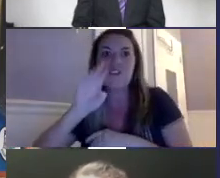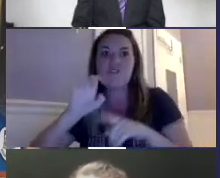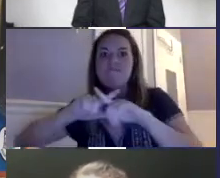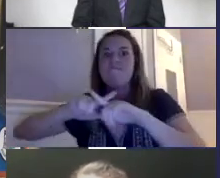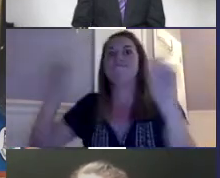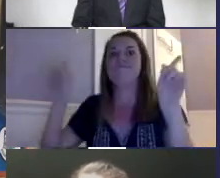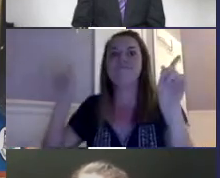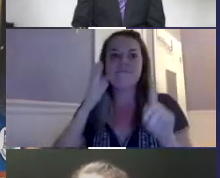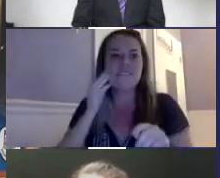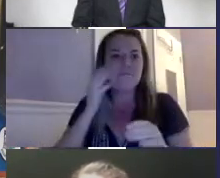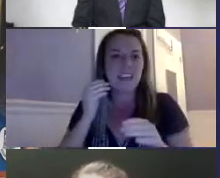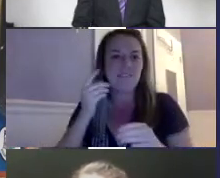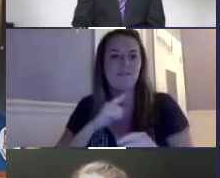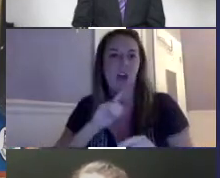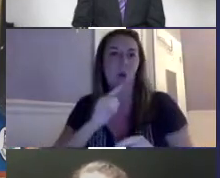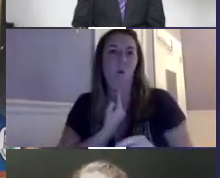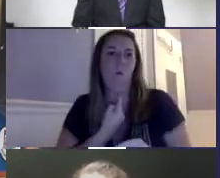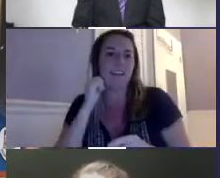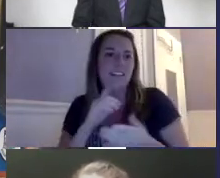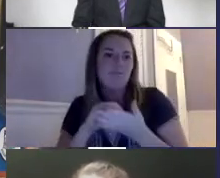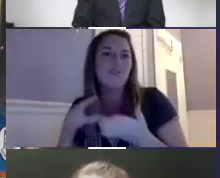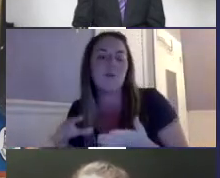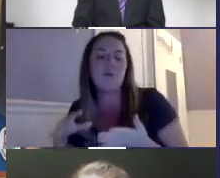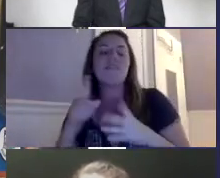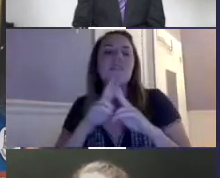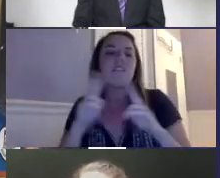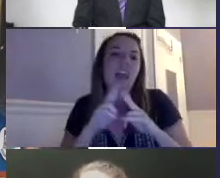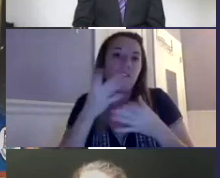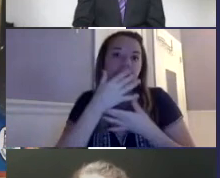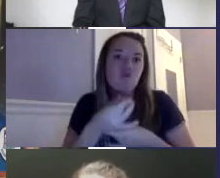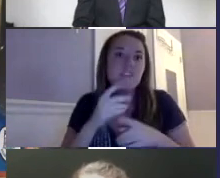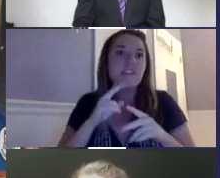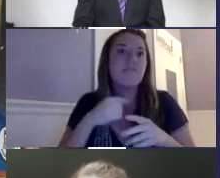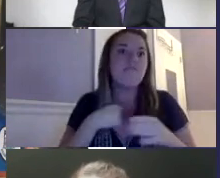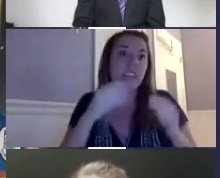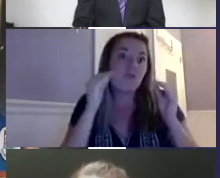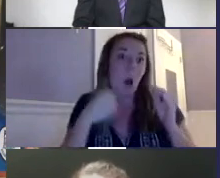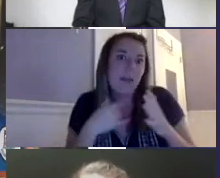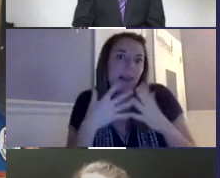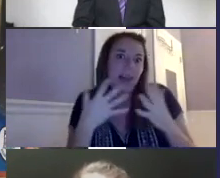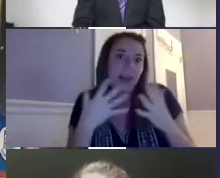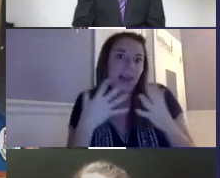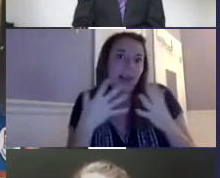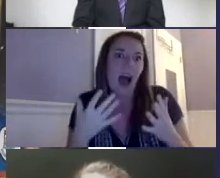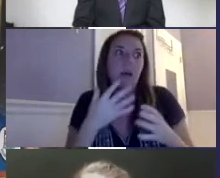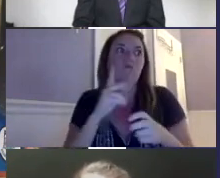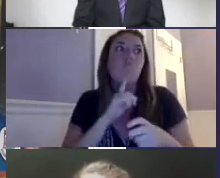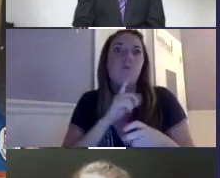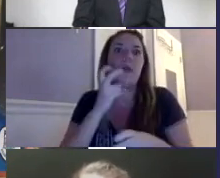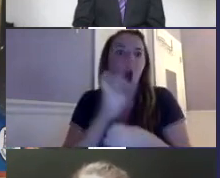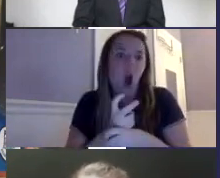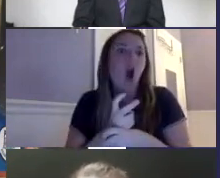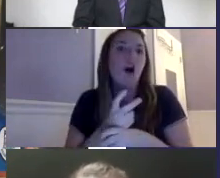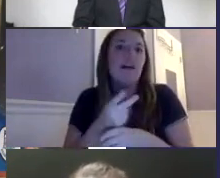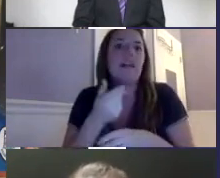people. But in Lake Erie College, that was such a different experience because I was the only deaf student. But